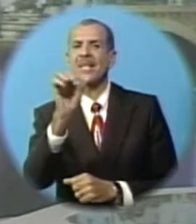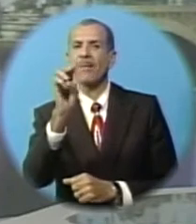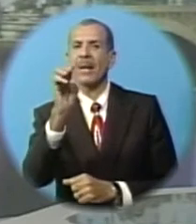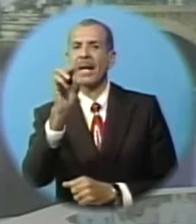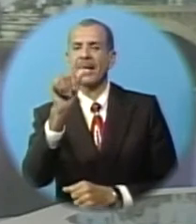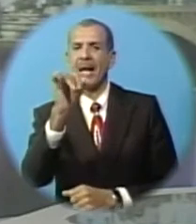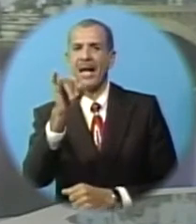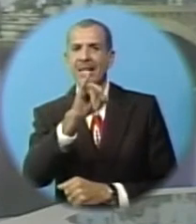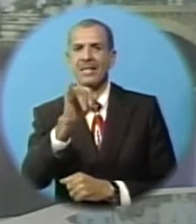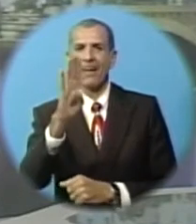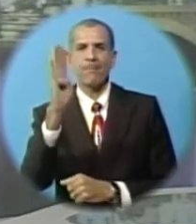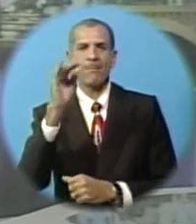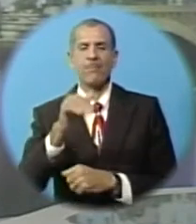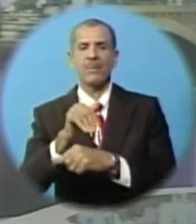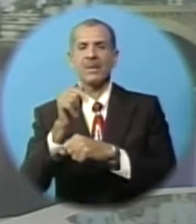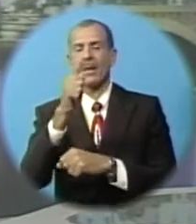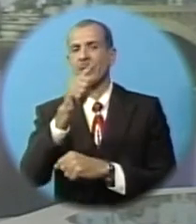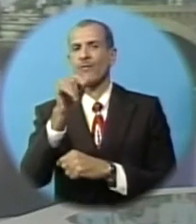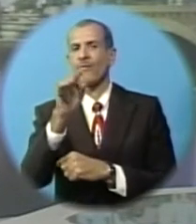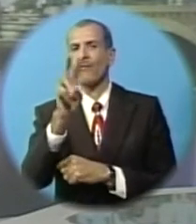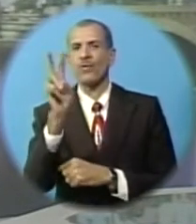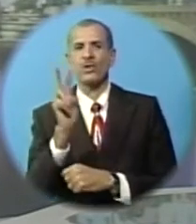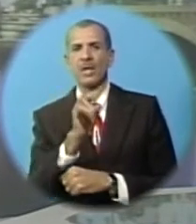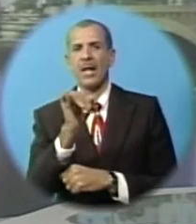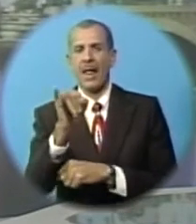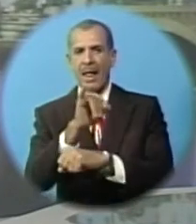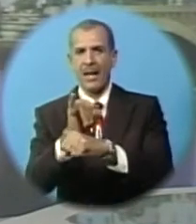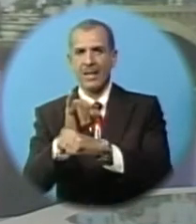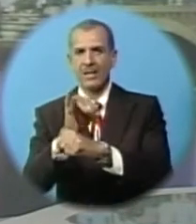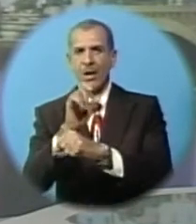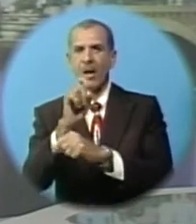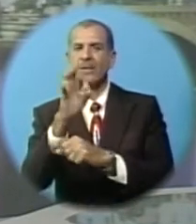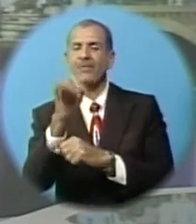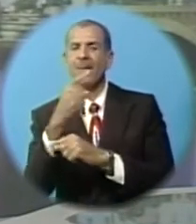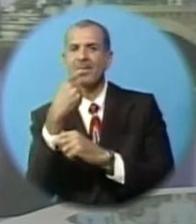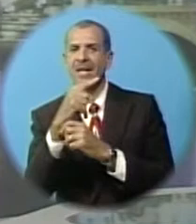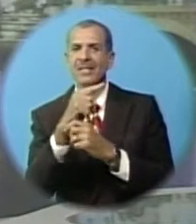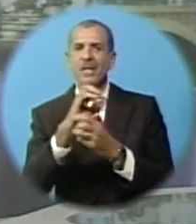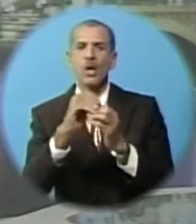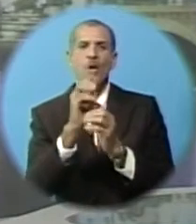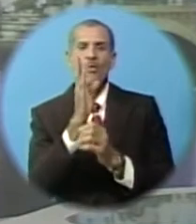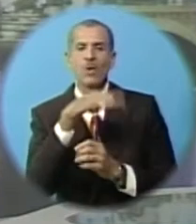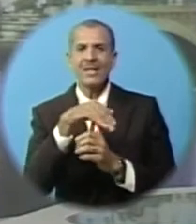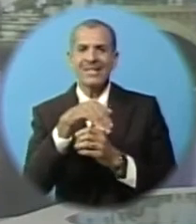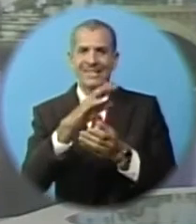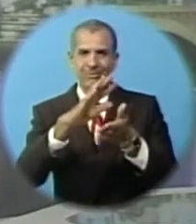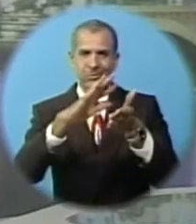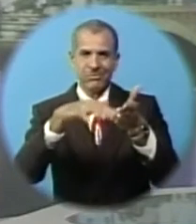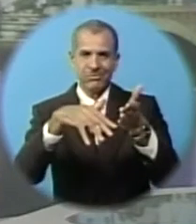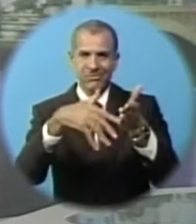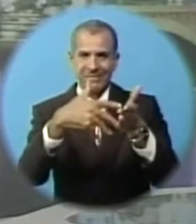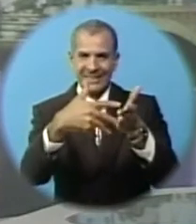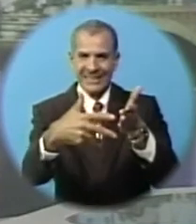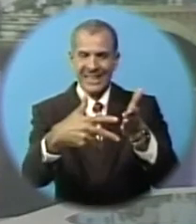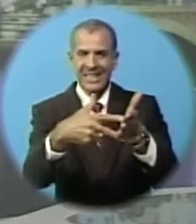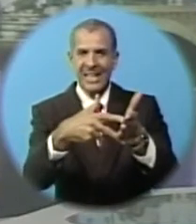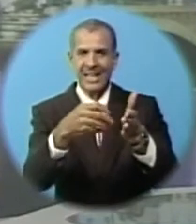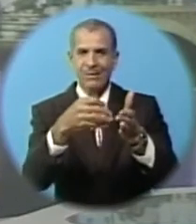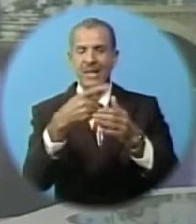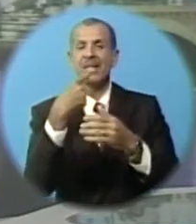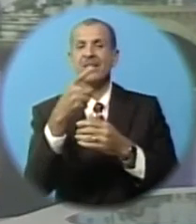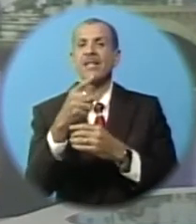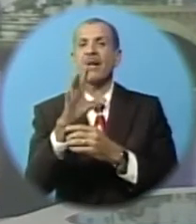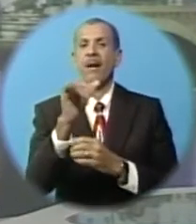Islands and British Virgin Islands. Oxfam researchers reportedly compiled the world's worst list by assessing the extent to which